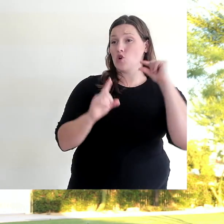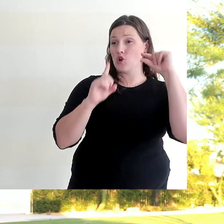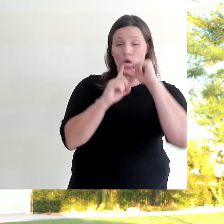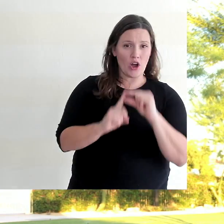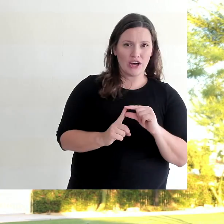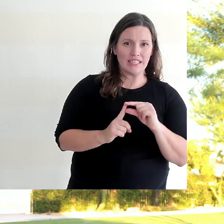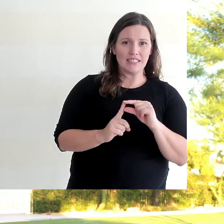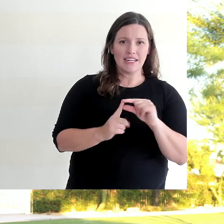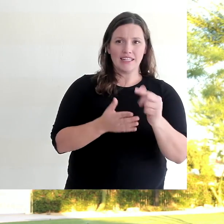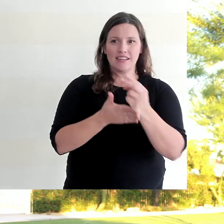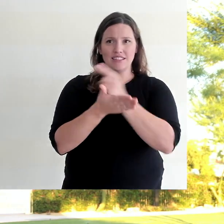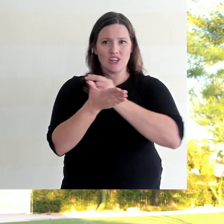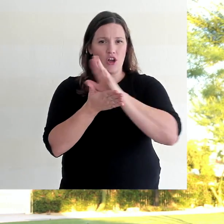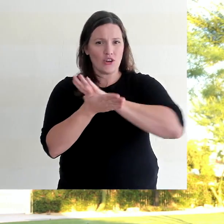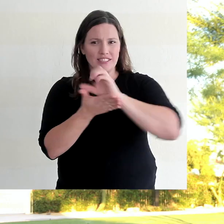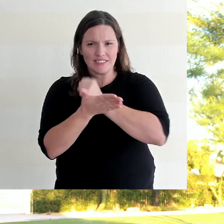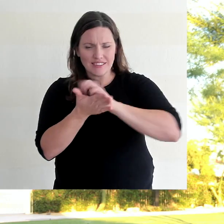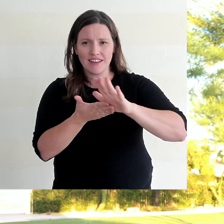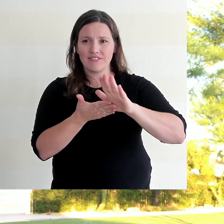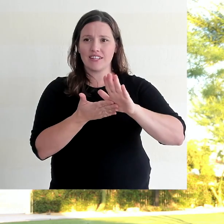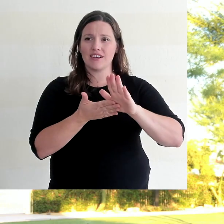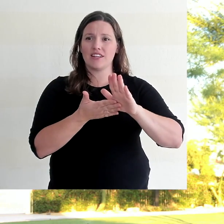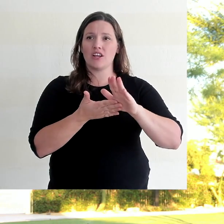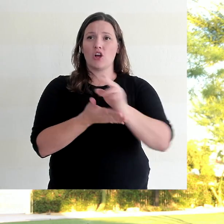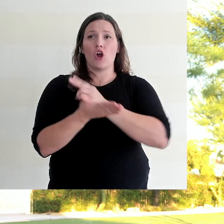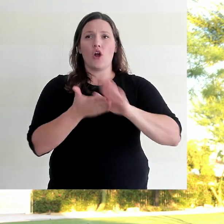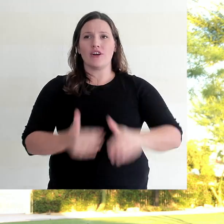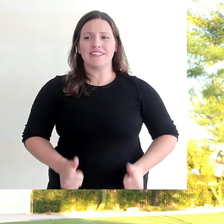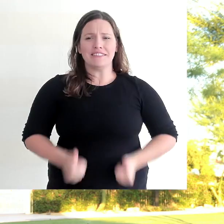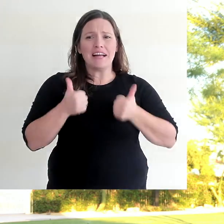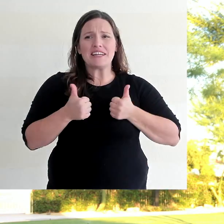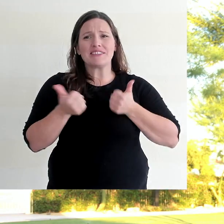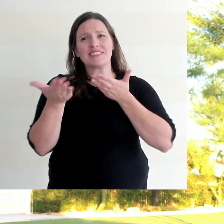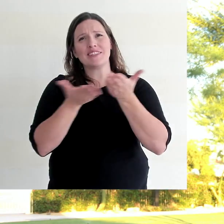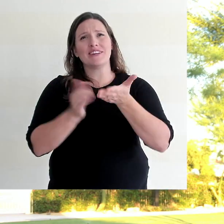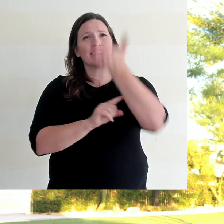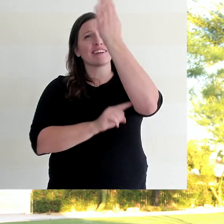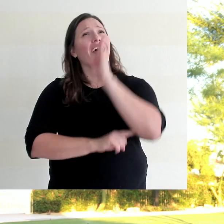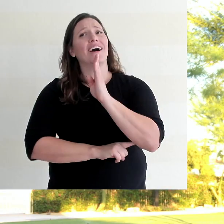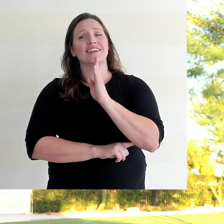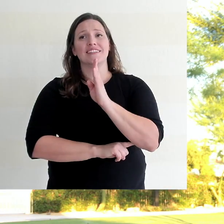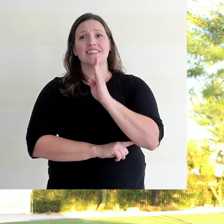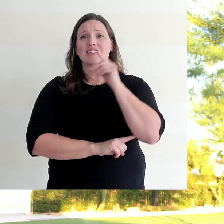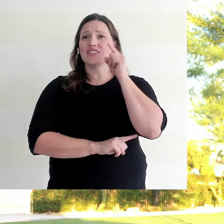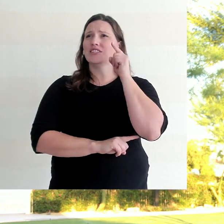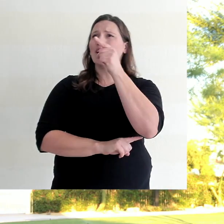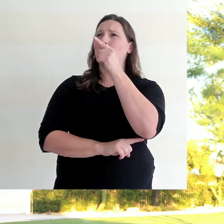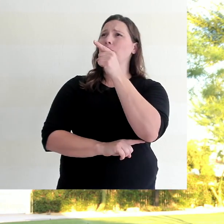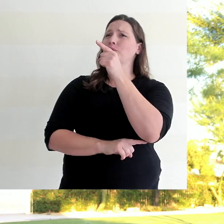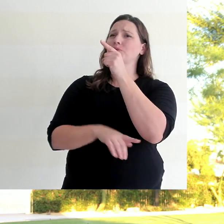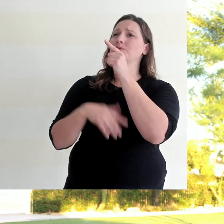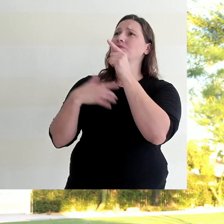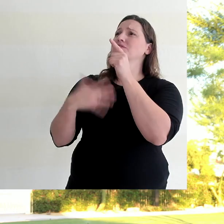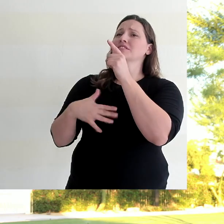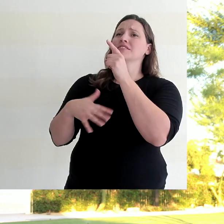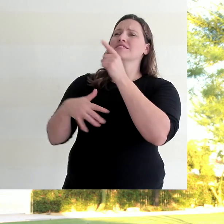Sanctification, our holy living, is a service to God that we give to other people as we